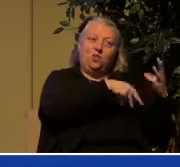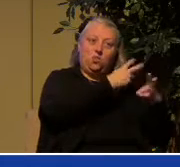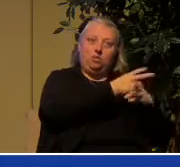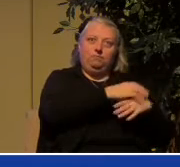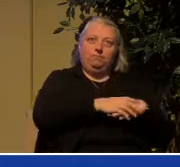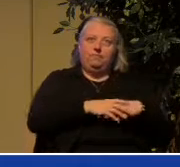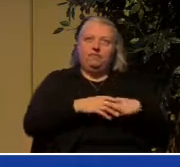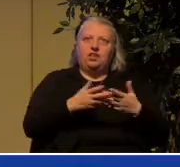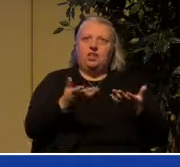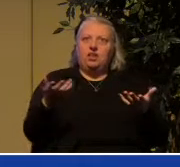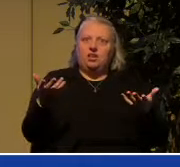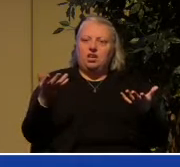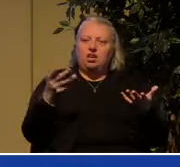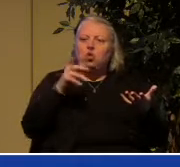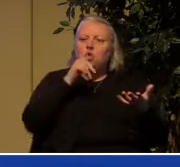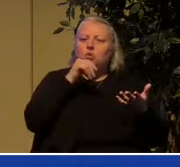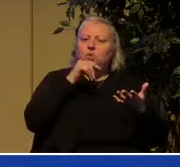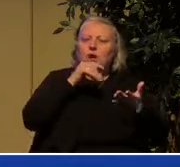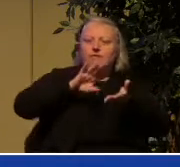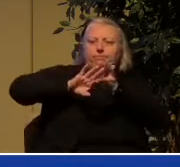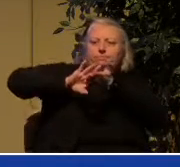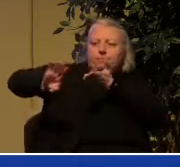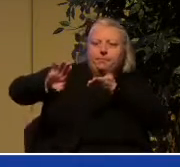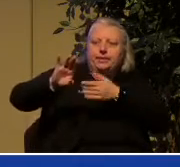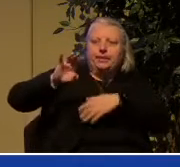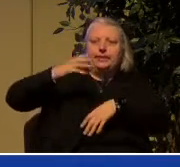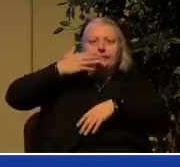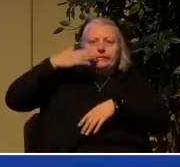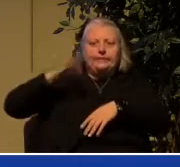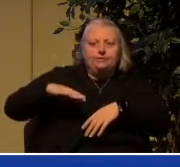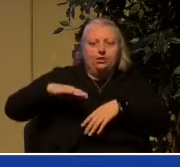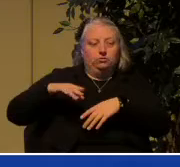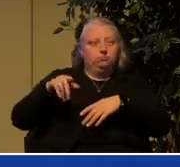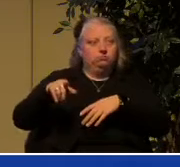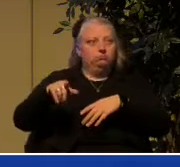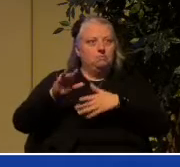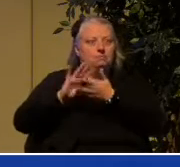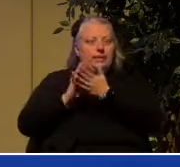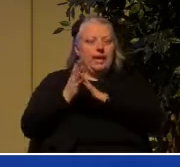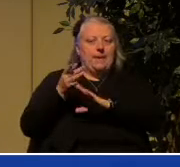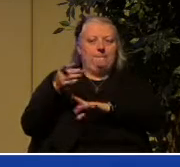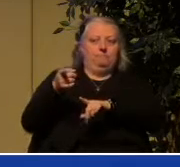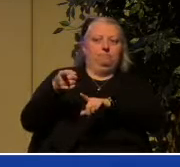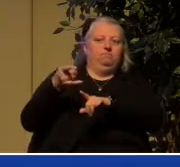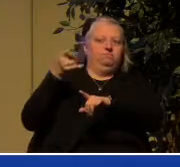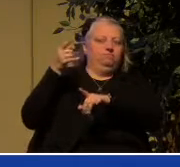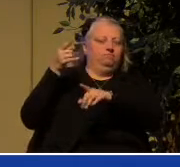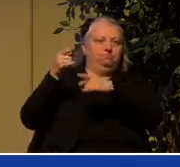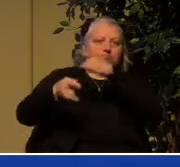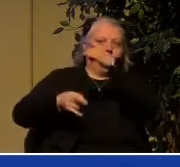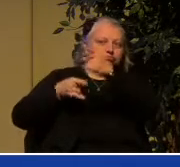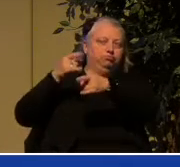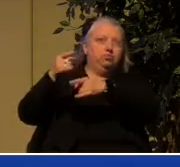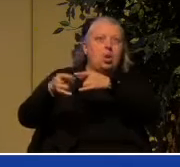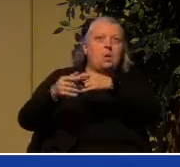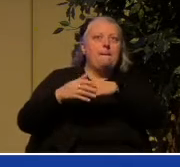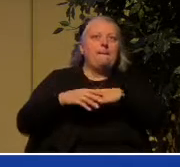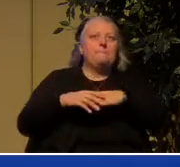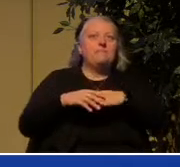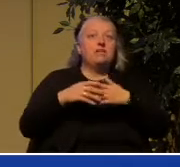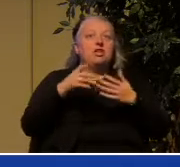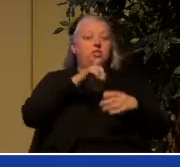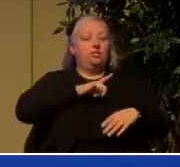becomes a prey. The righteous get persecuted. The Lord looked and was displeased that there was no